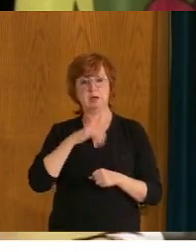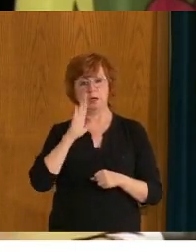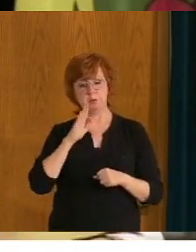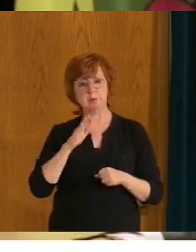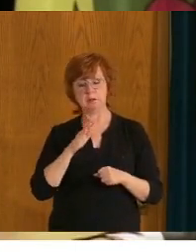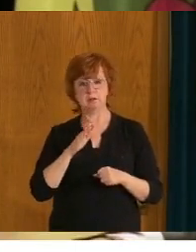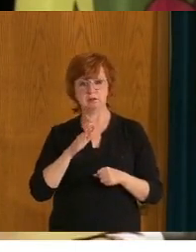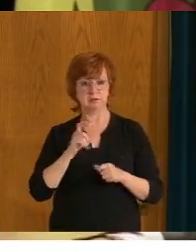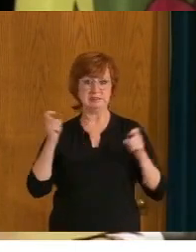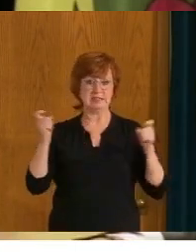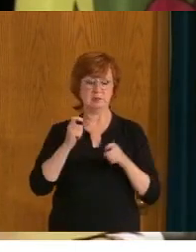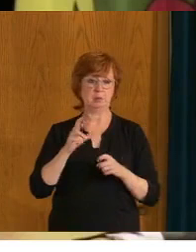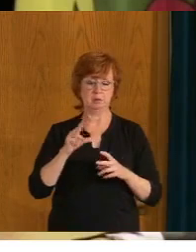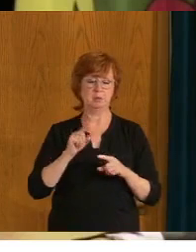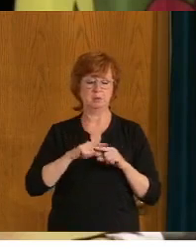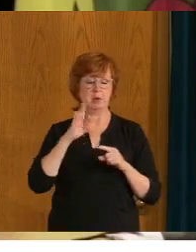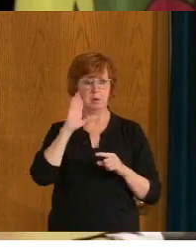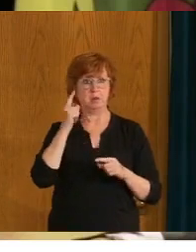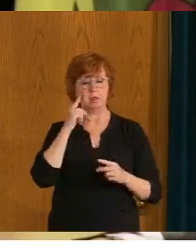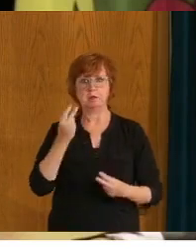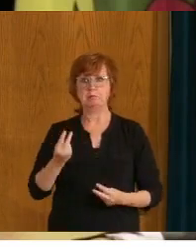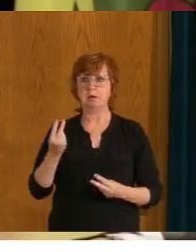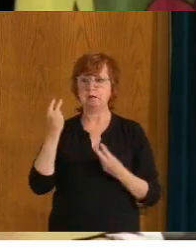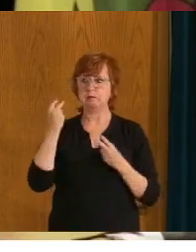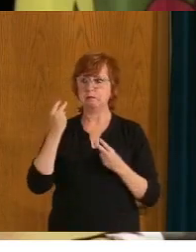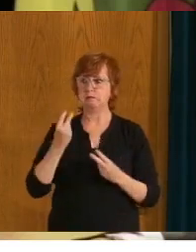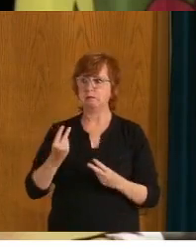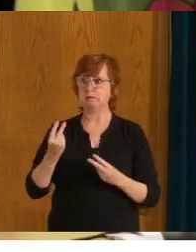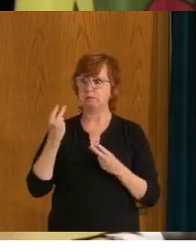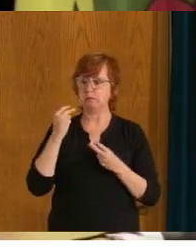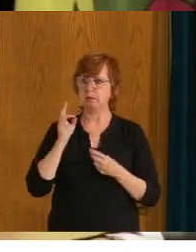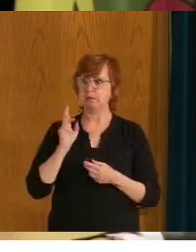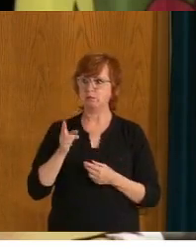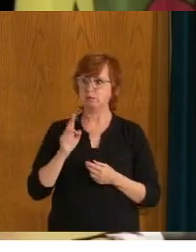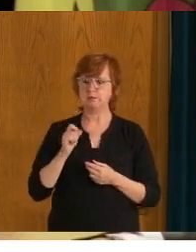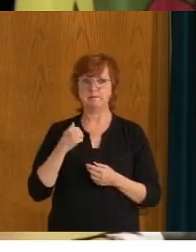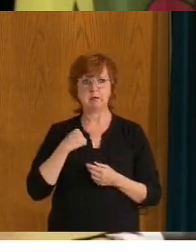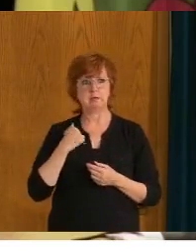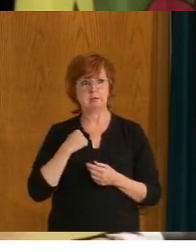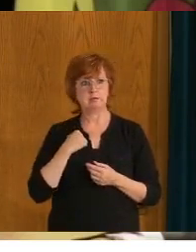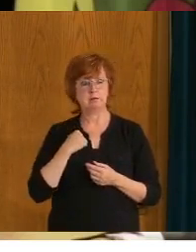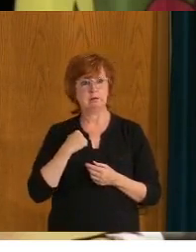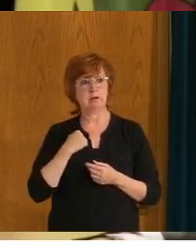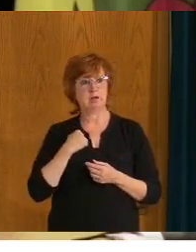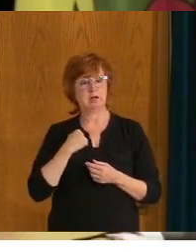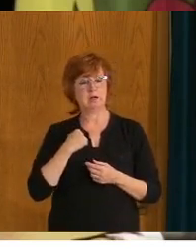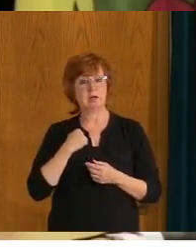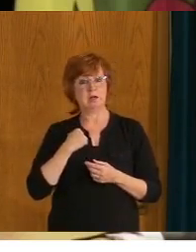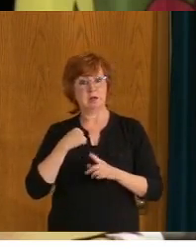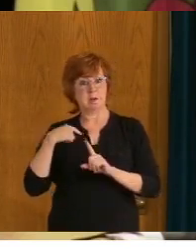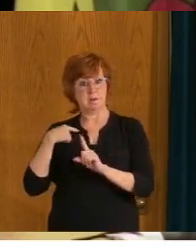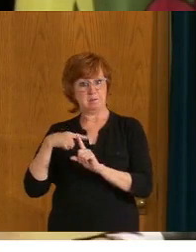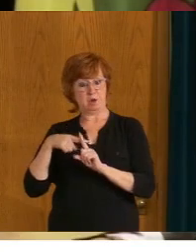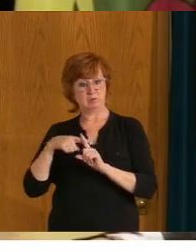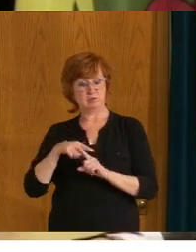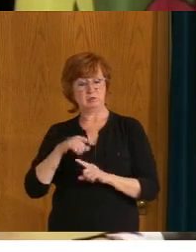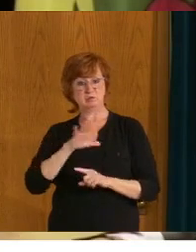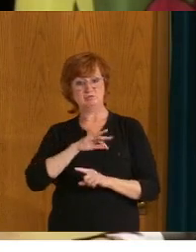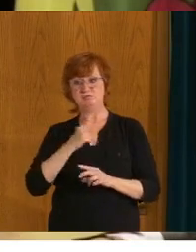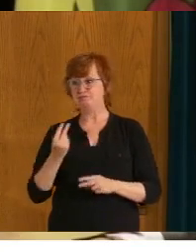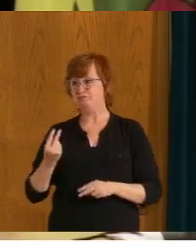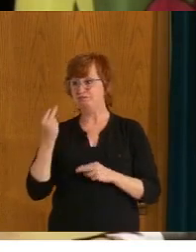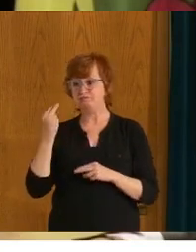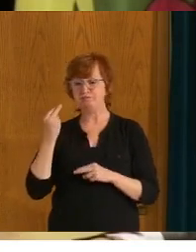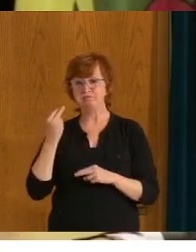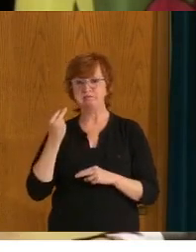much more than I have on other Canada Days as to, to our history. And both our positive history, uh, in this nation, but also our history